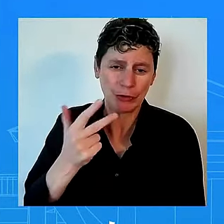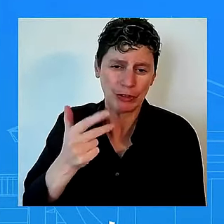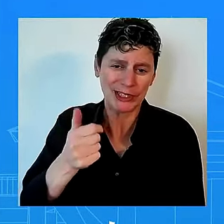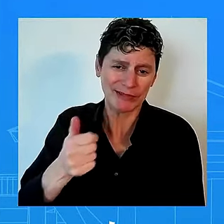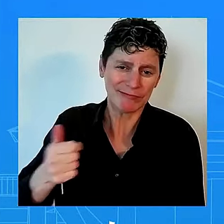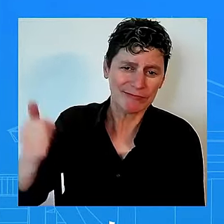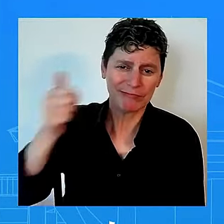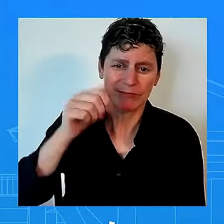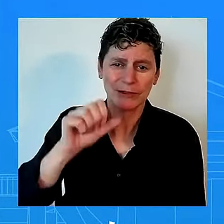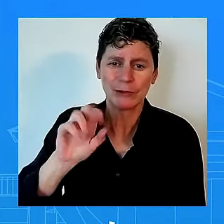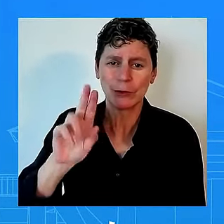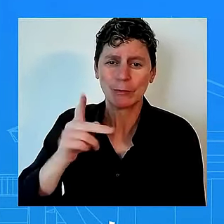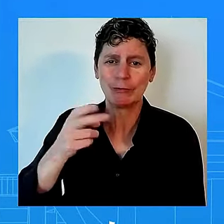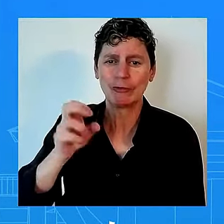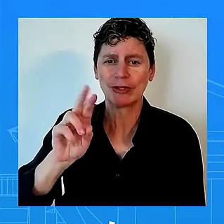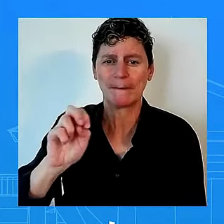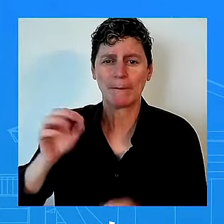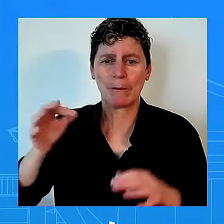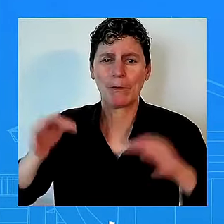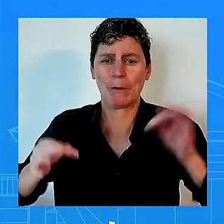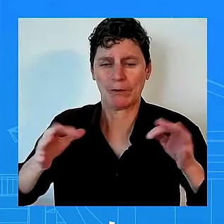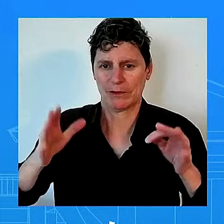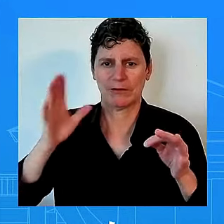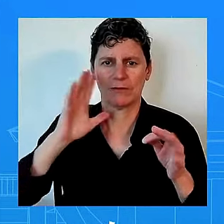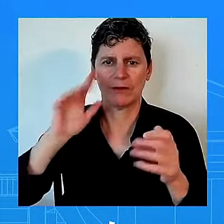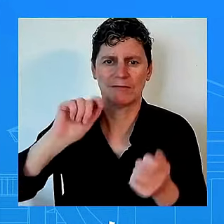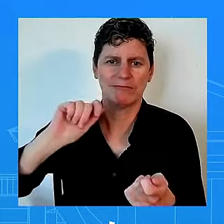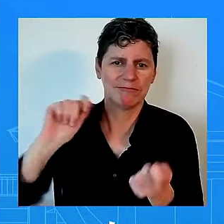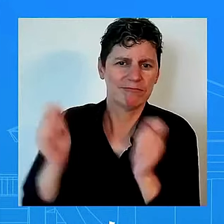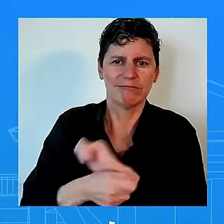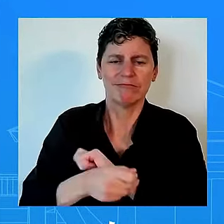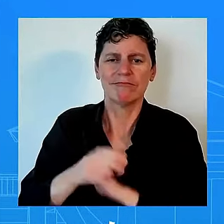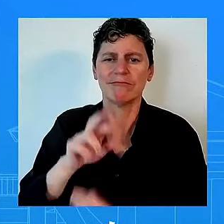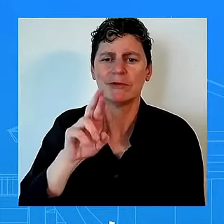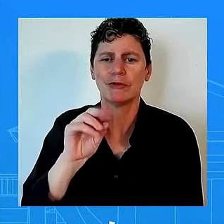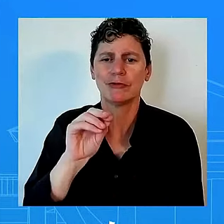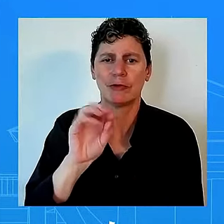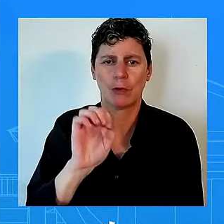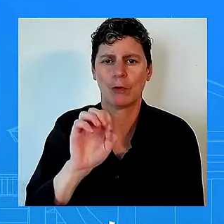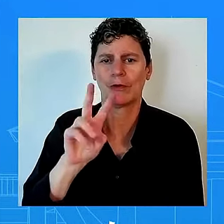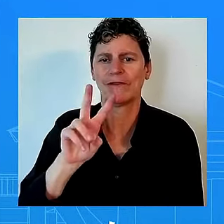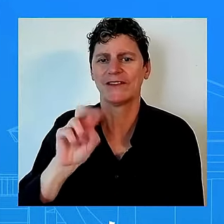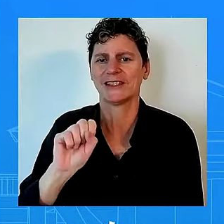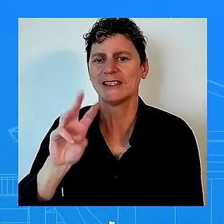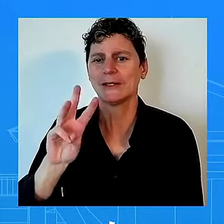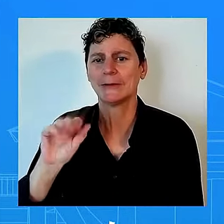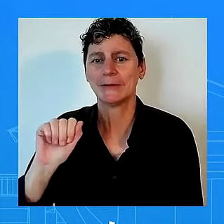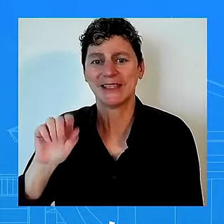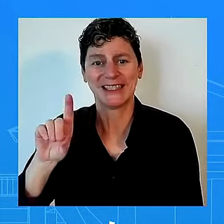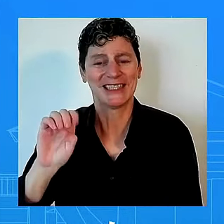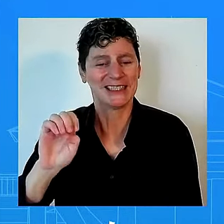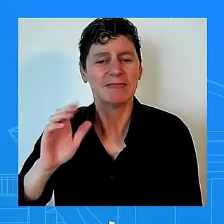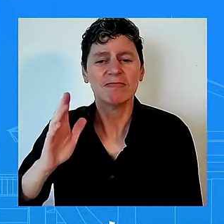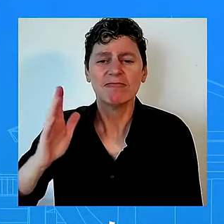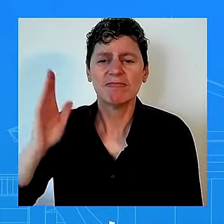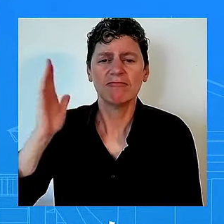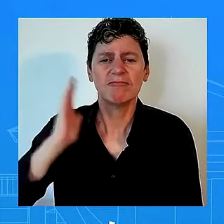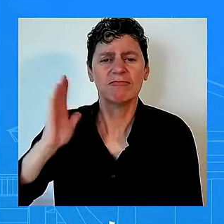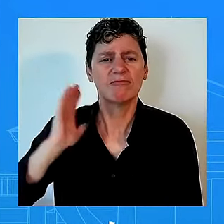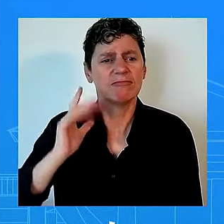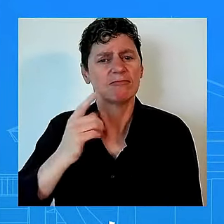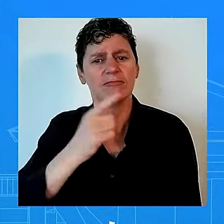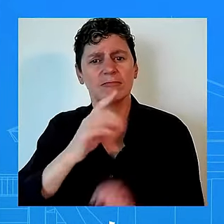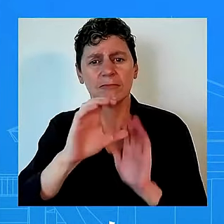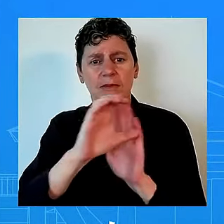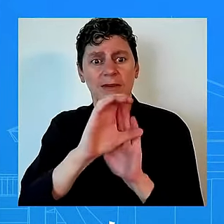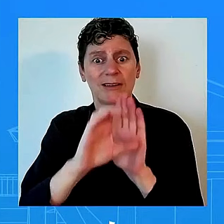was done which overturned roe v wade which was a constitutional right that women had for nearly 50 years and that